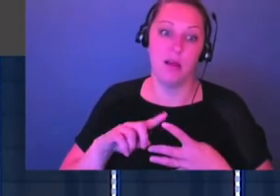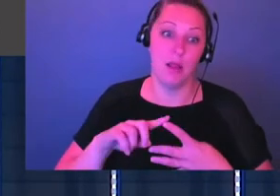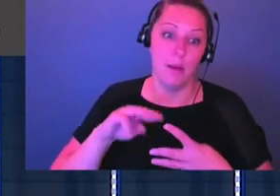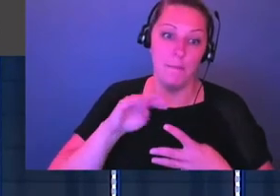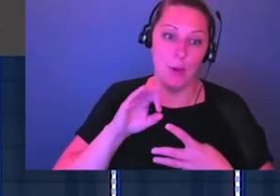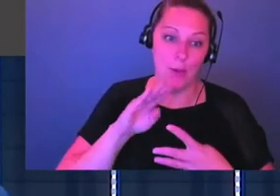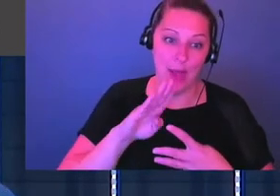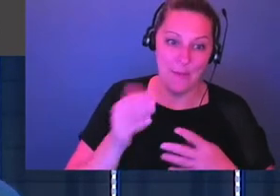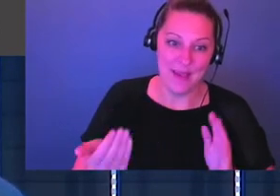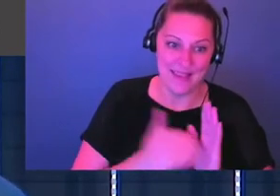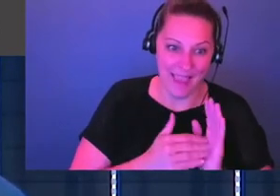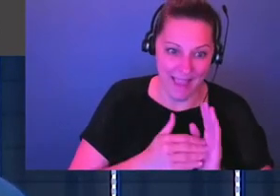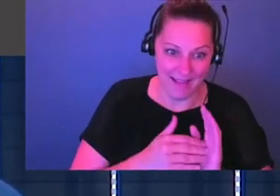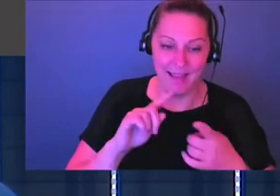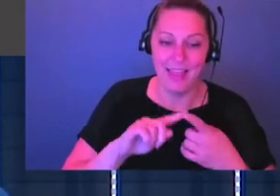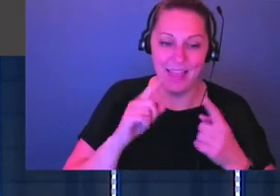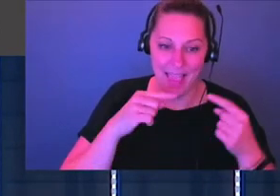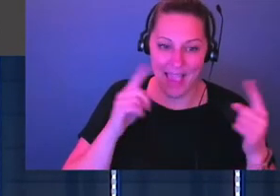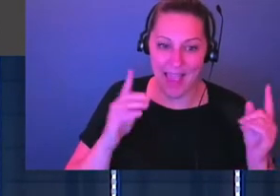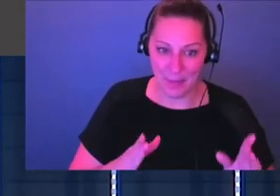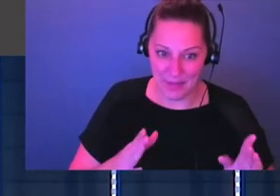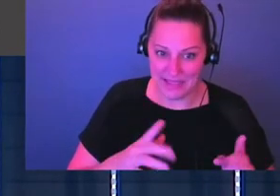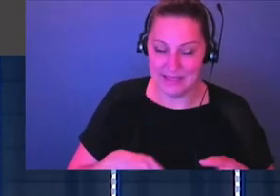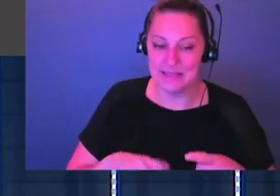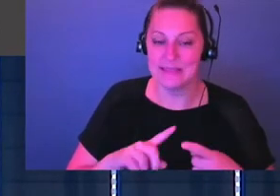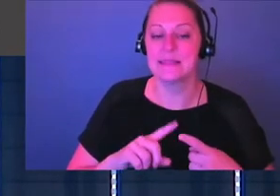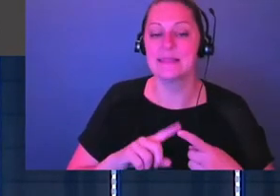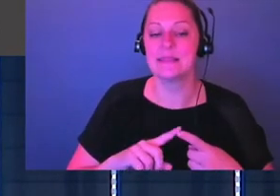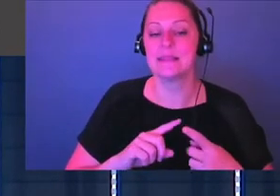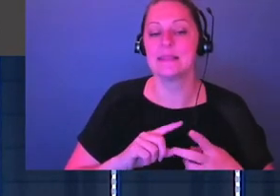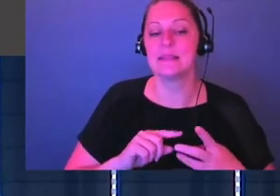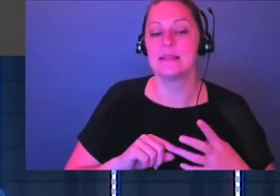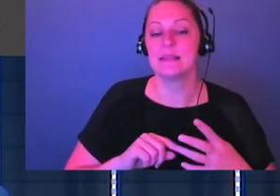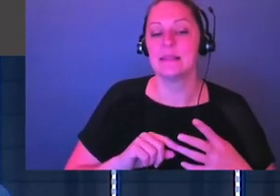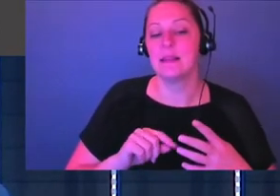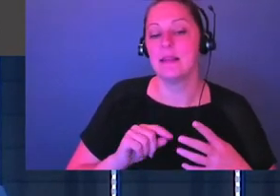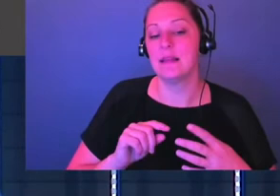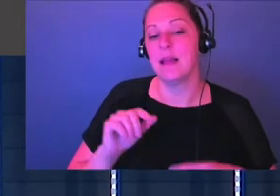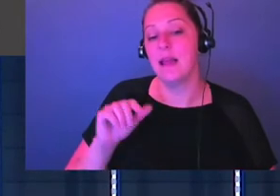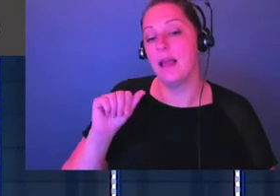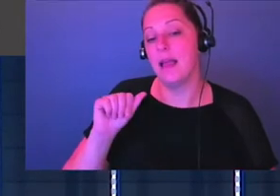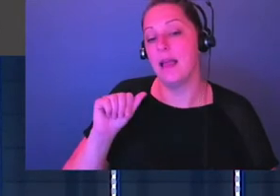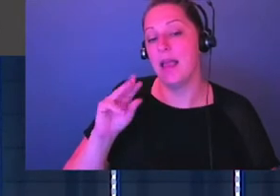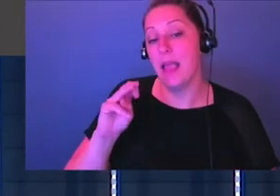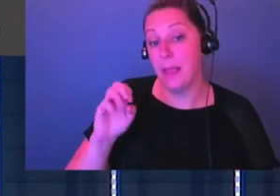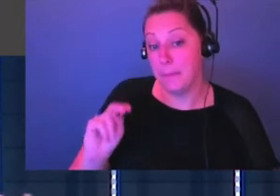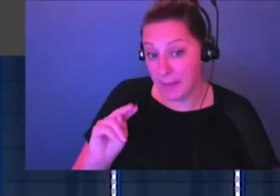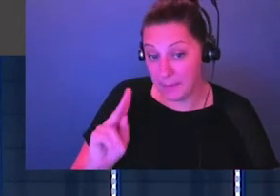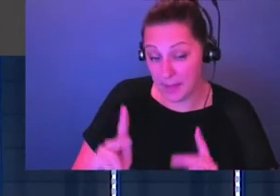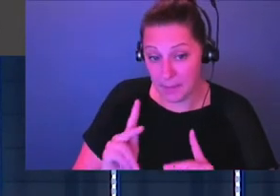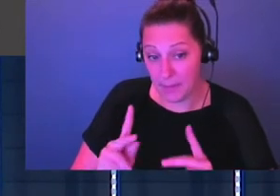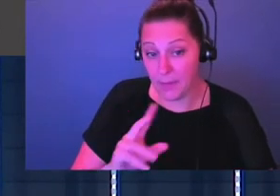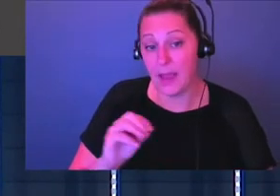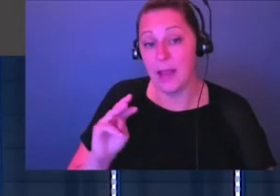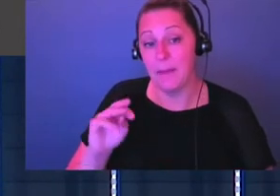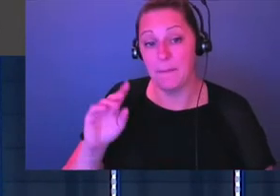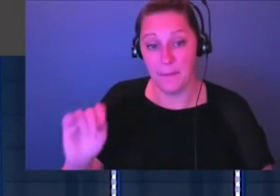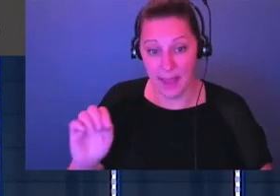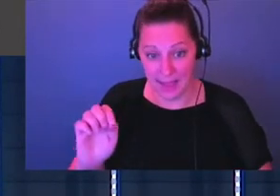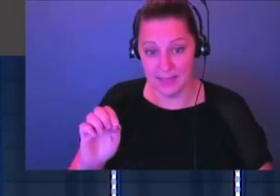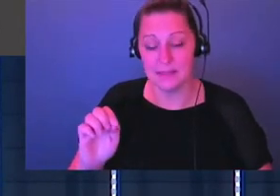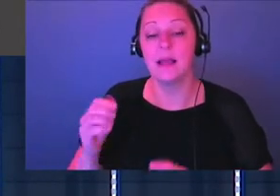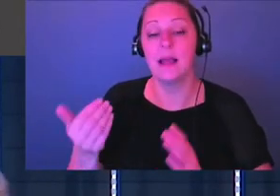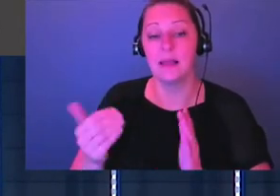know what I'm saying? The enemies. It involves them again. It involves the people of Ammon and the Munites. So what happened is these three kingdoms of